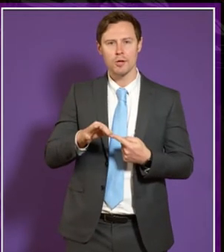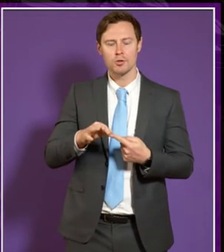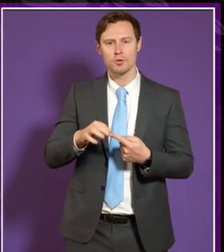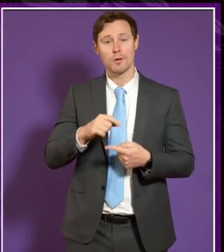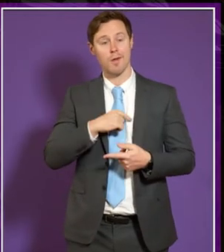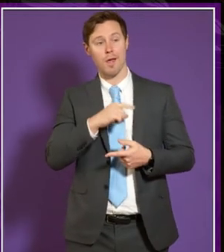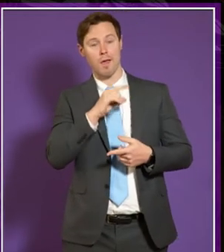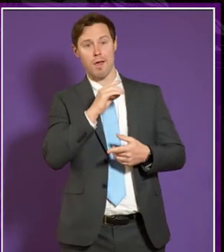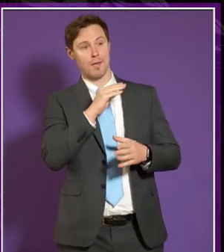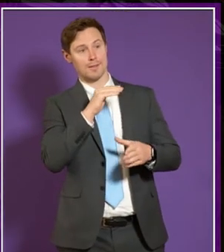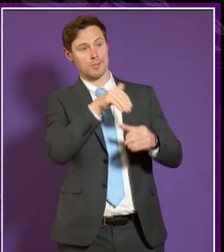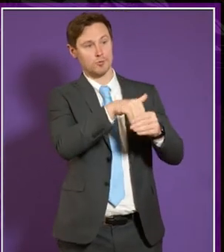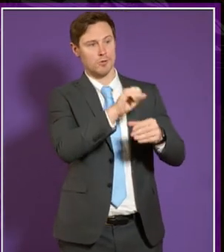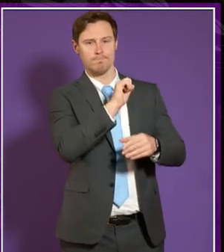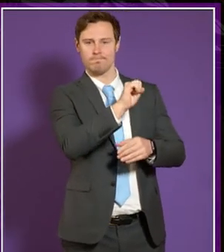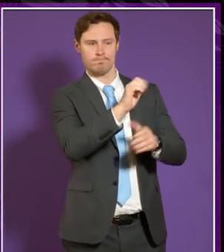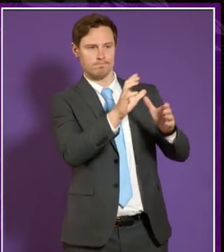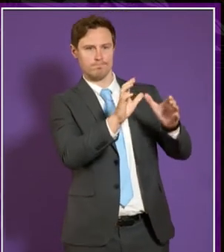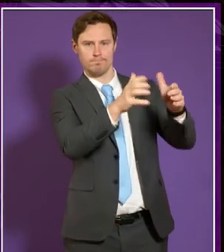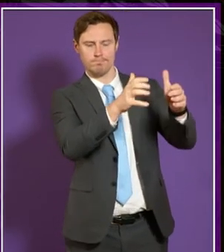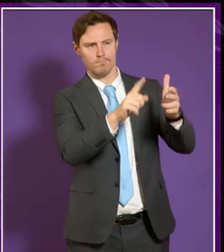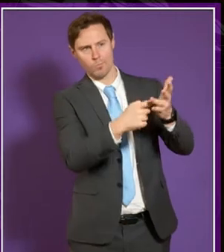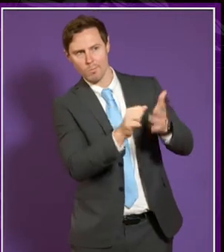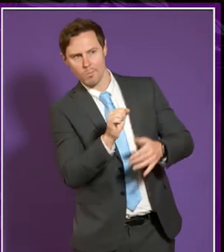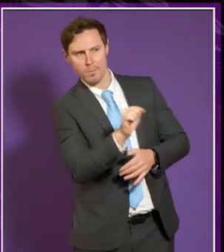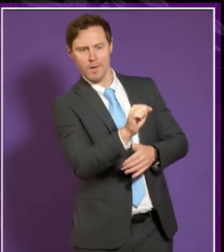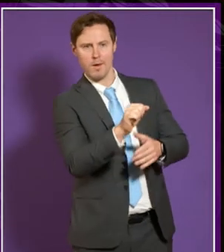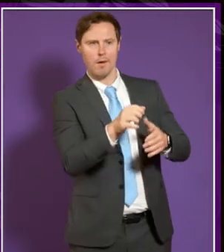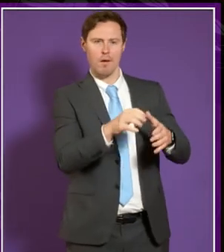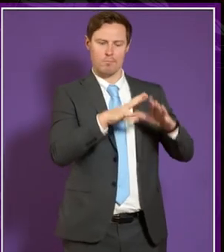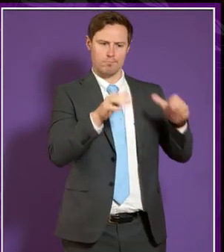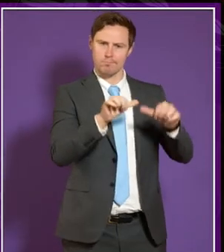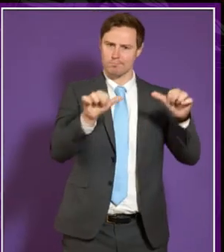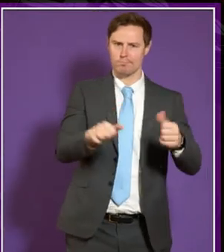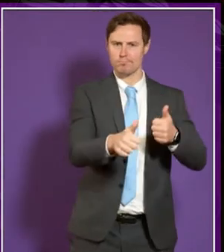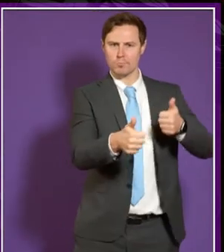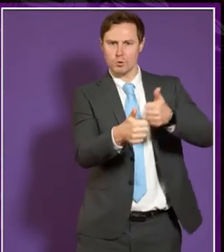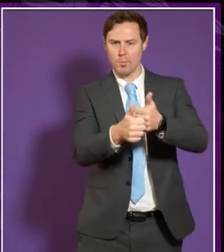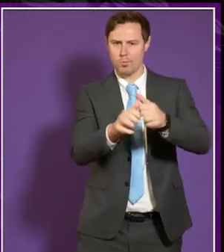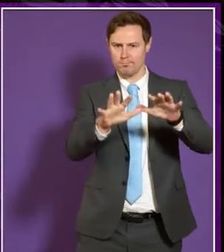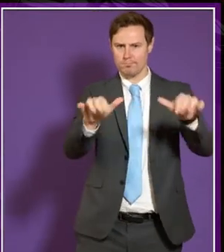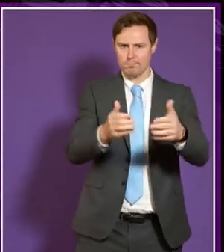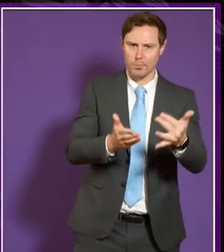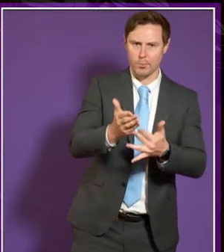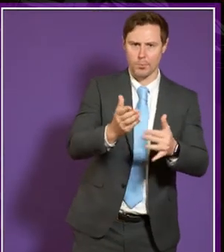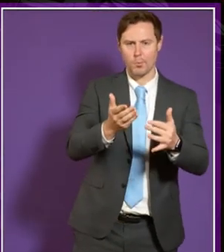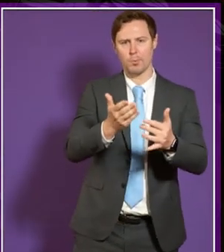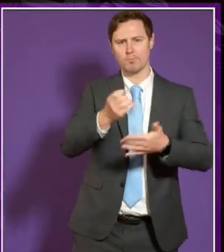with the registered student body or in terms of their kind of overall health and wellbeing. But